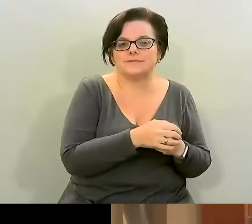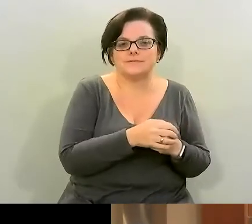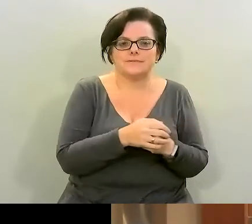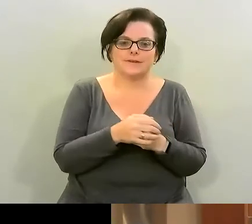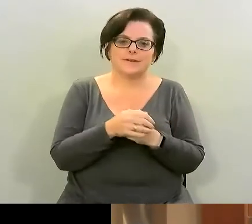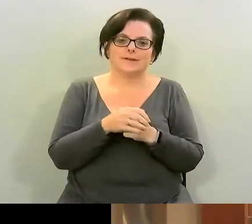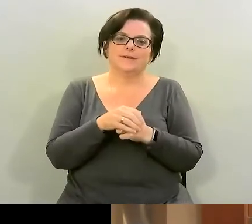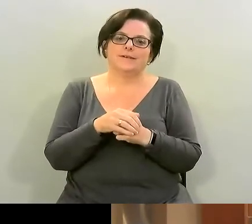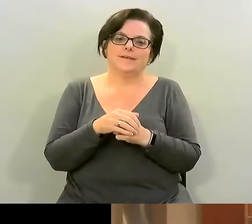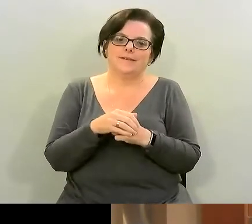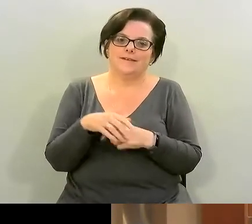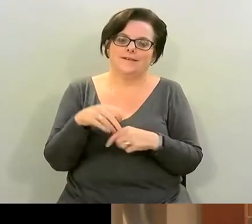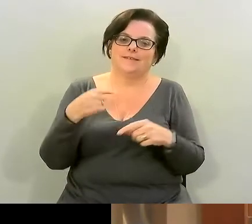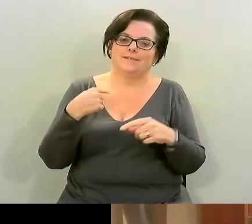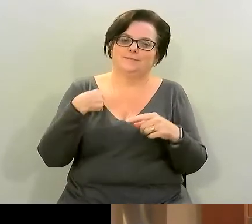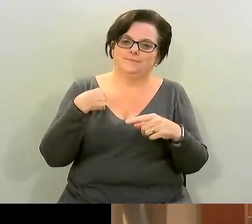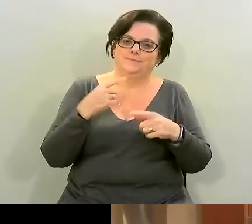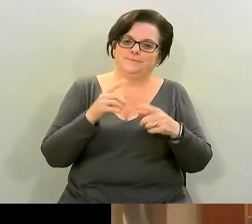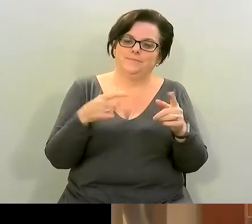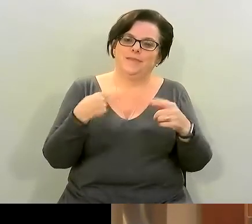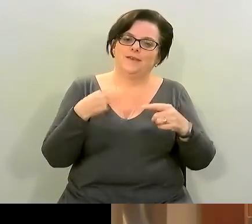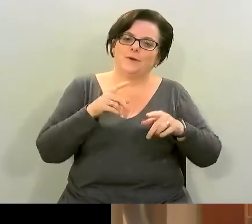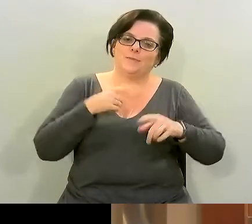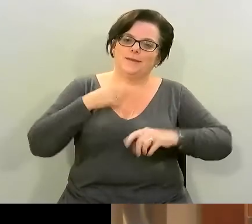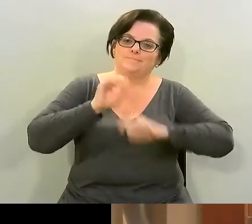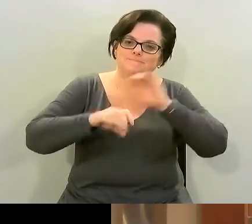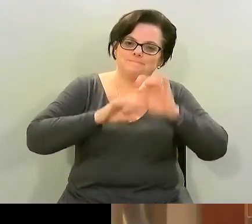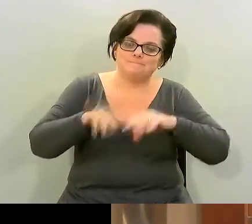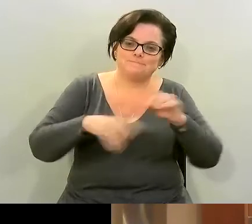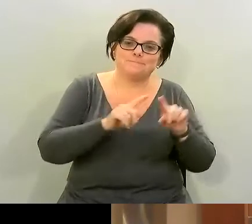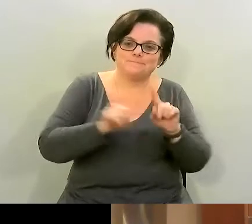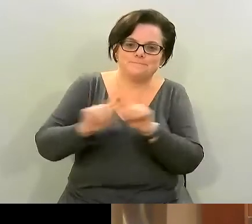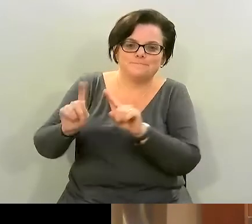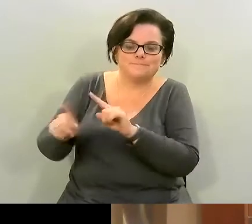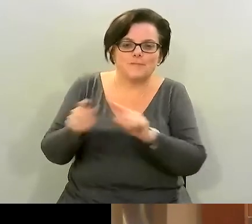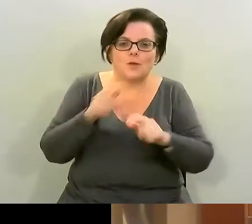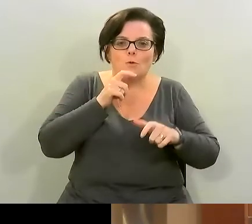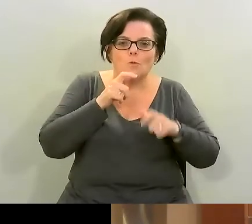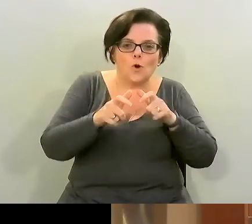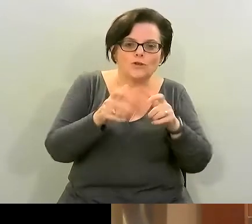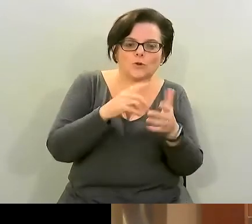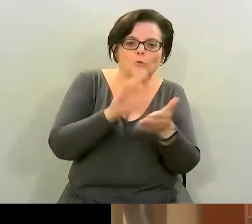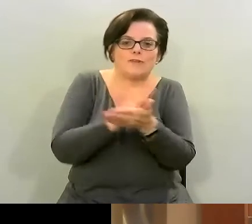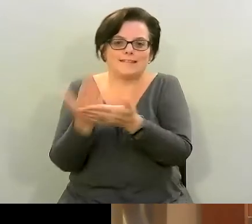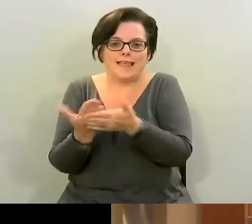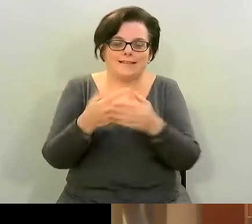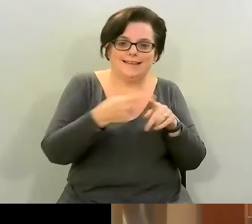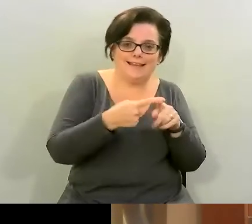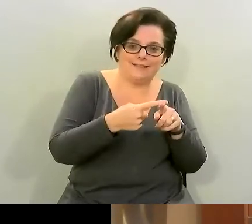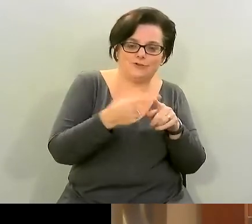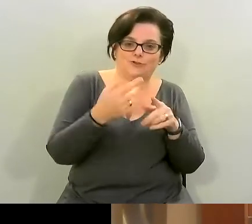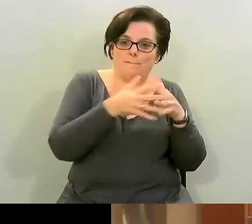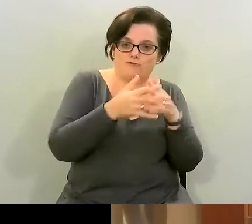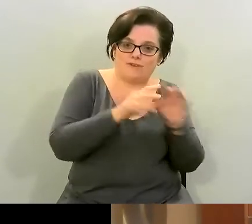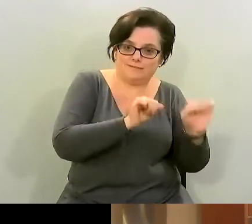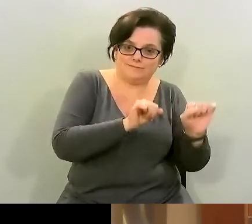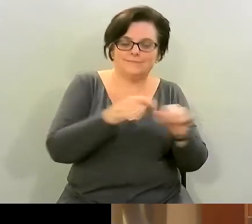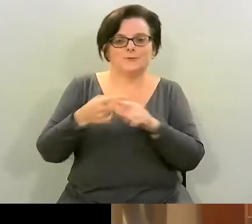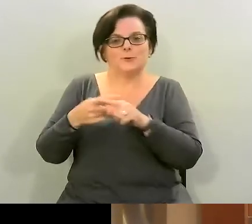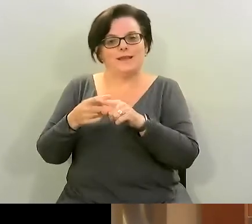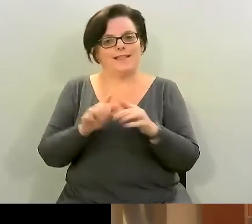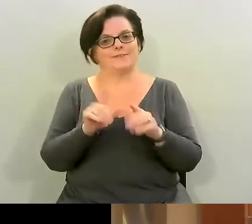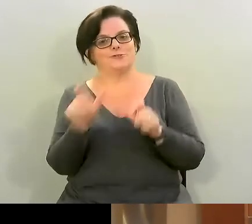allison having to do two words for the same thing is really good for us to be able to understand that so thank you one quick